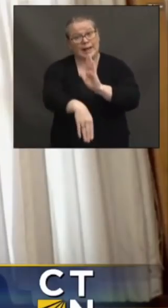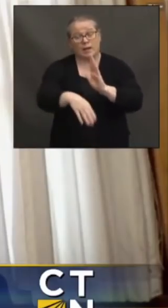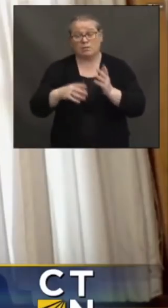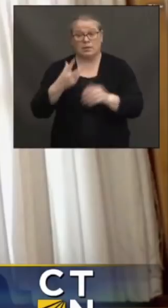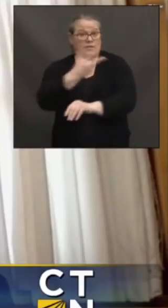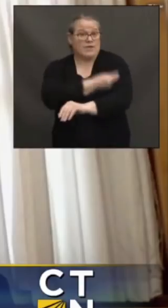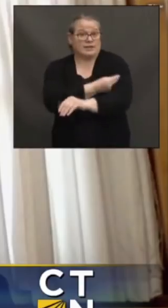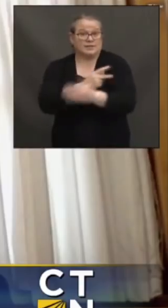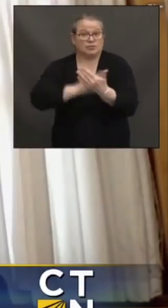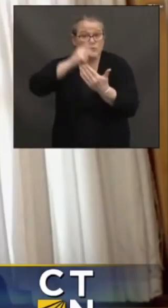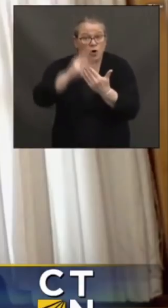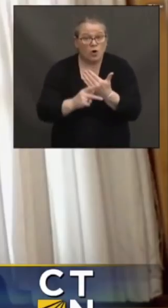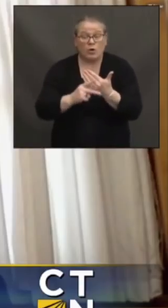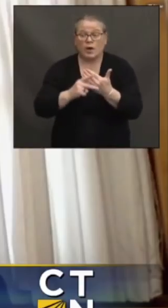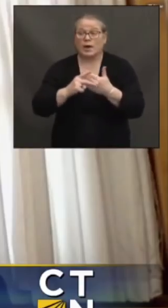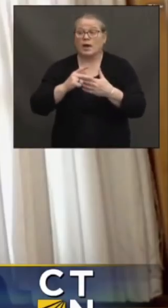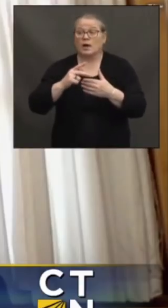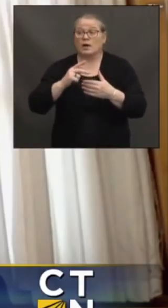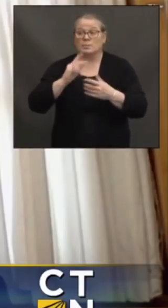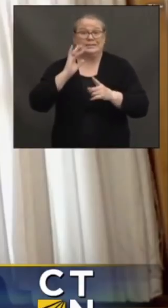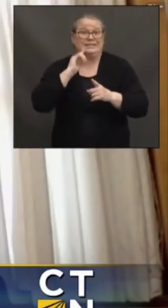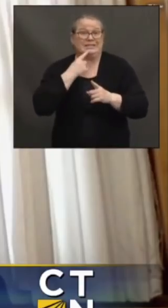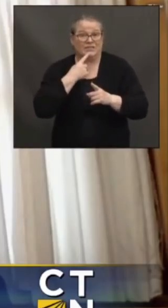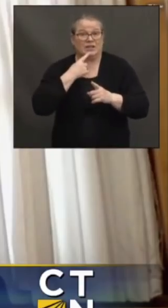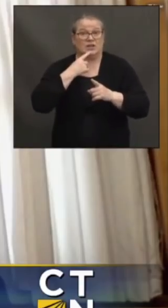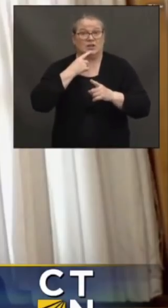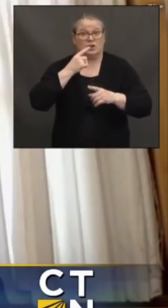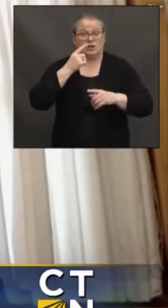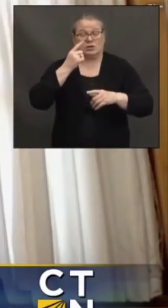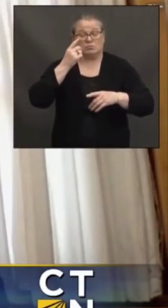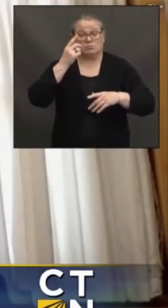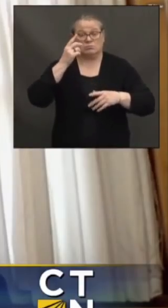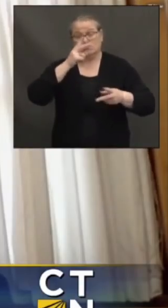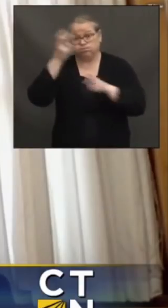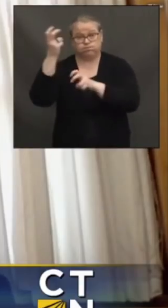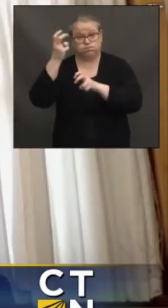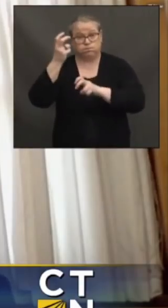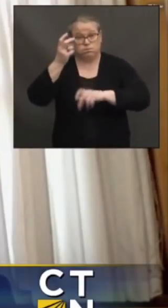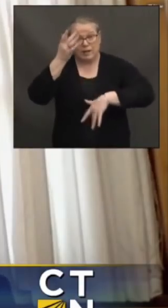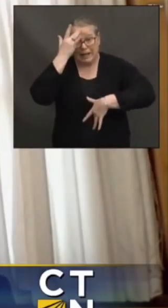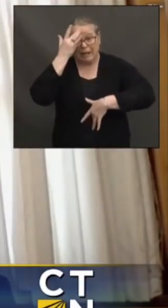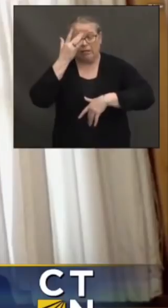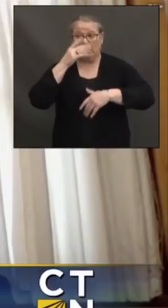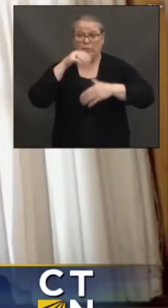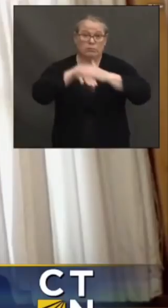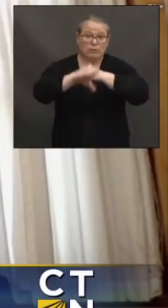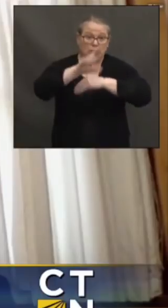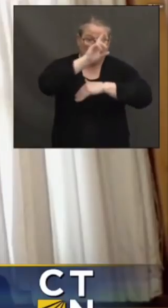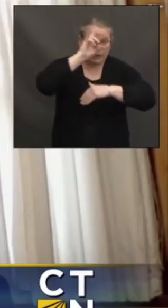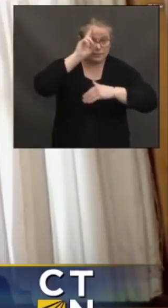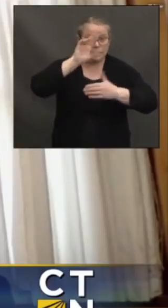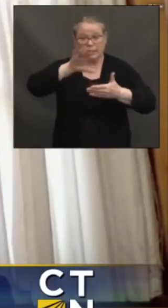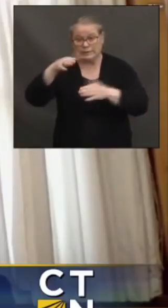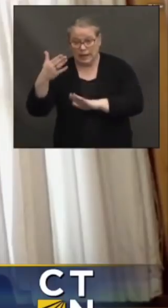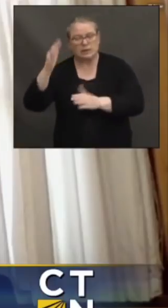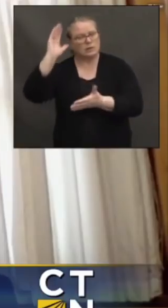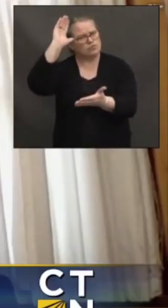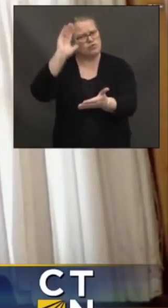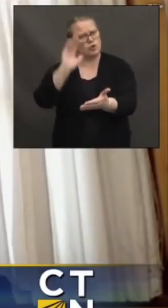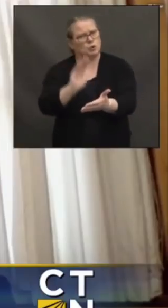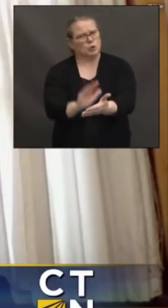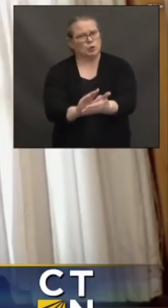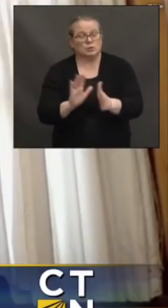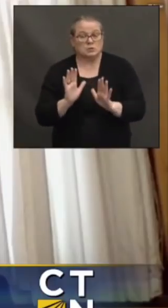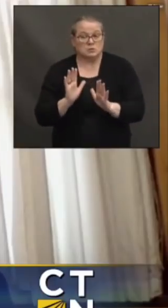on reducing severe illness and hospitalizations and deaths. You know, with a lot of that input